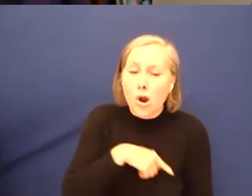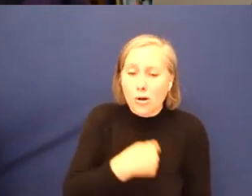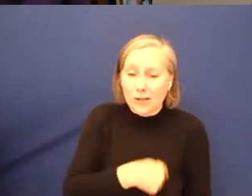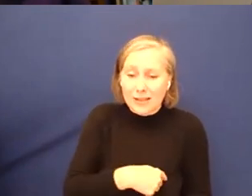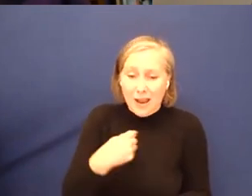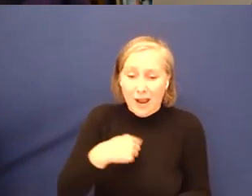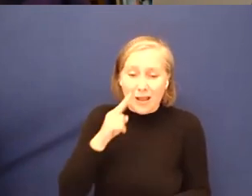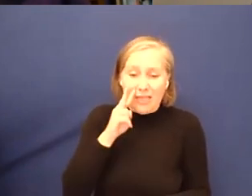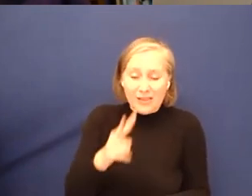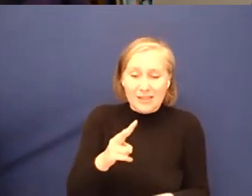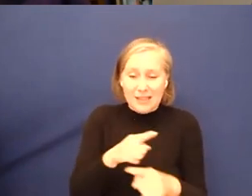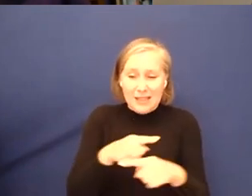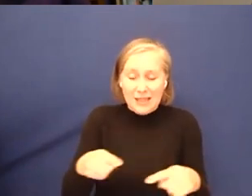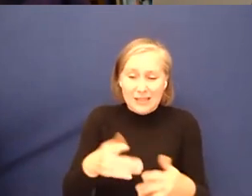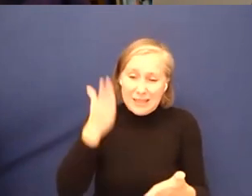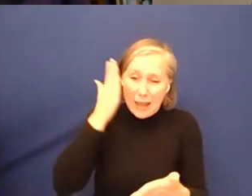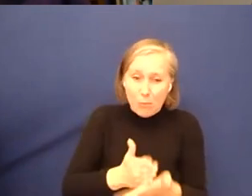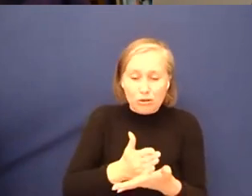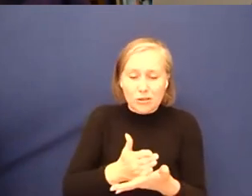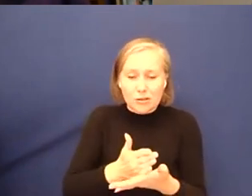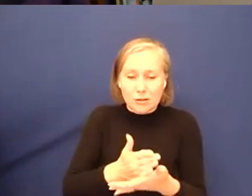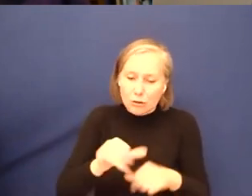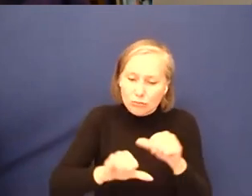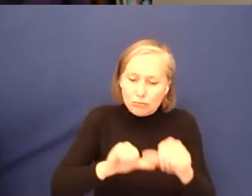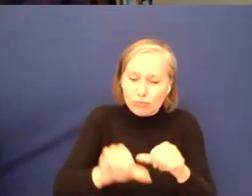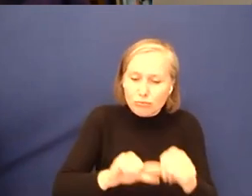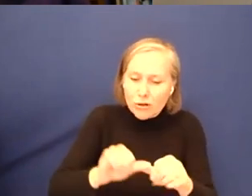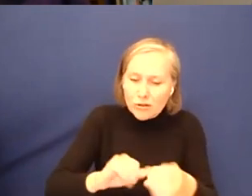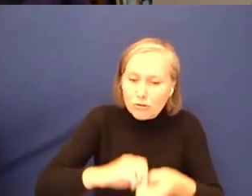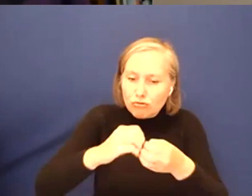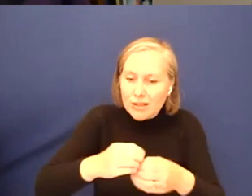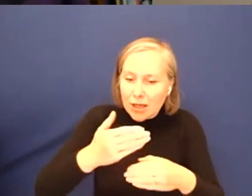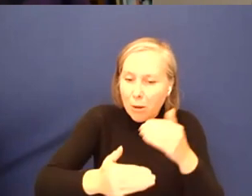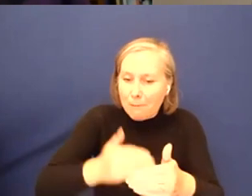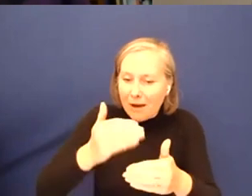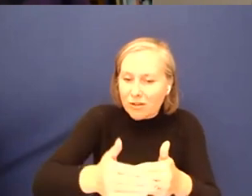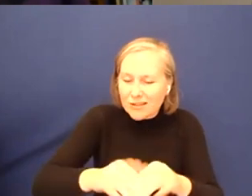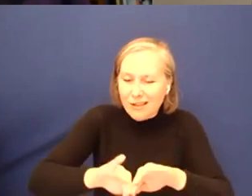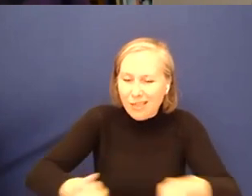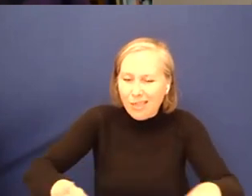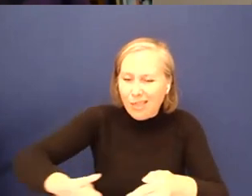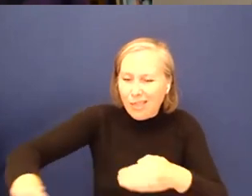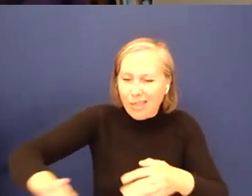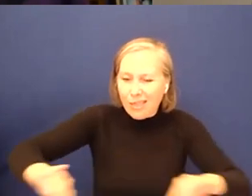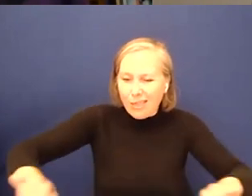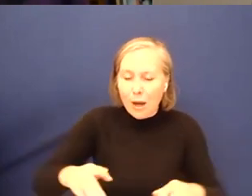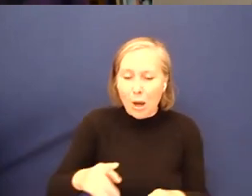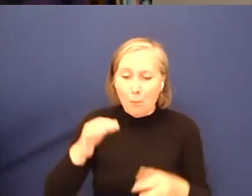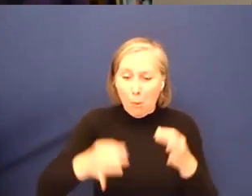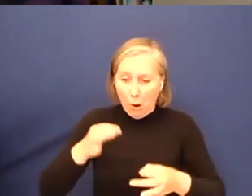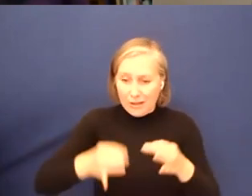a deliberate process of creating barriers and impoverishment in the kind of politics that we